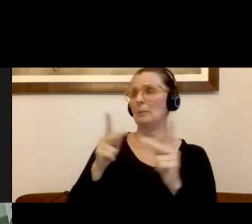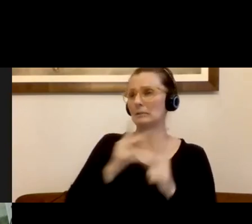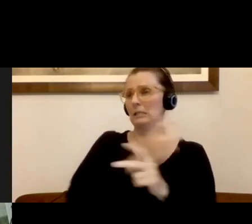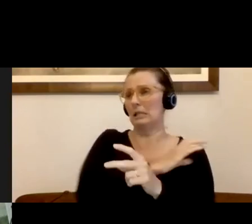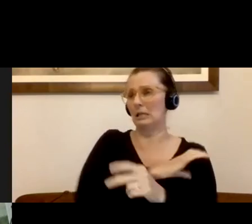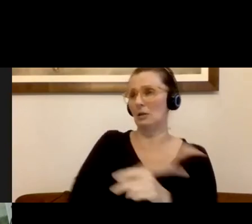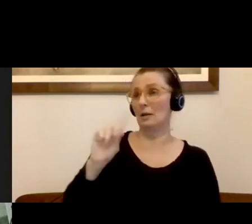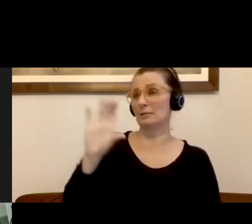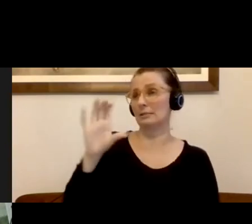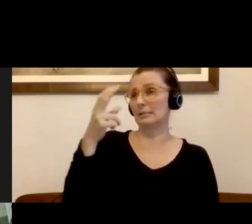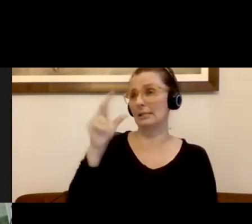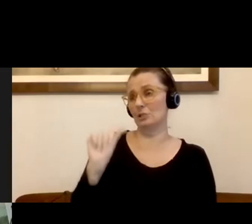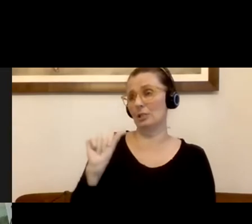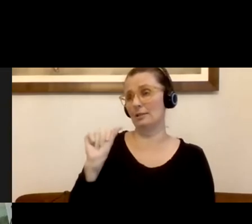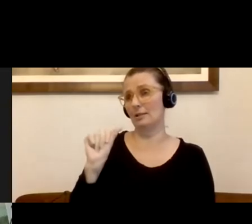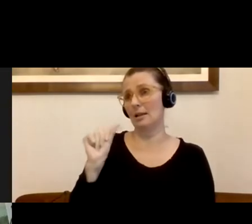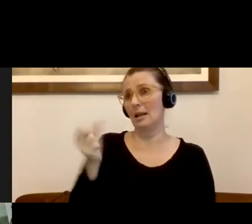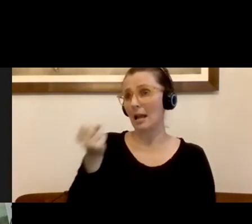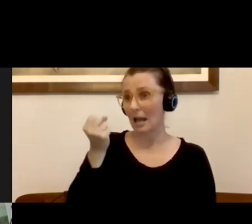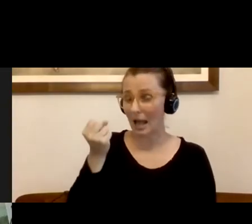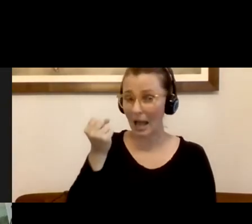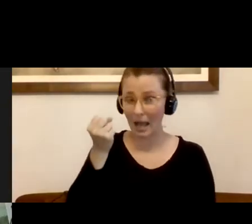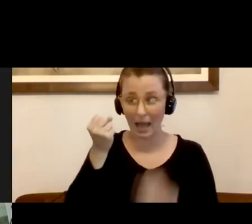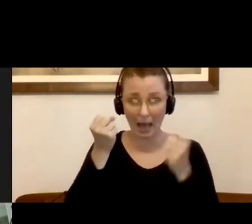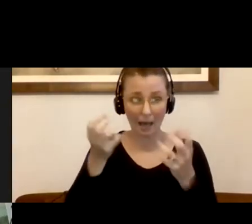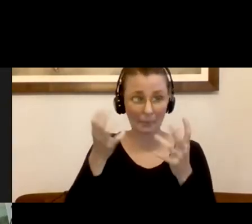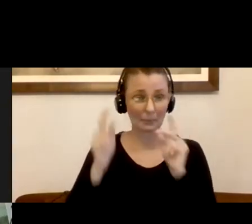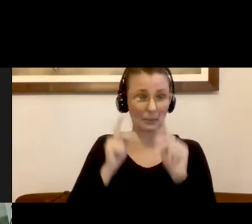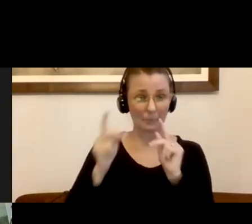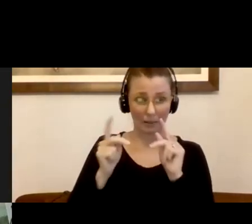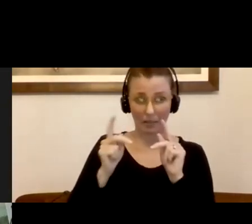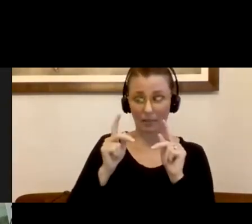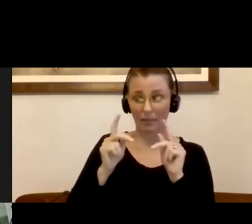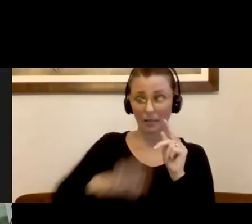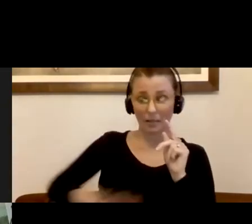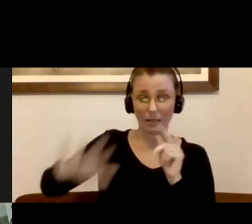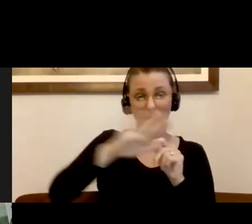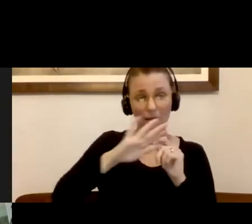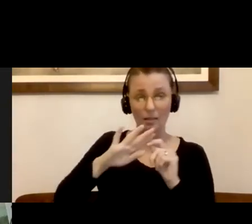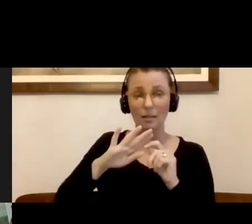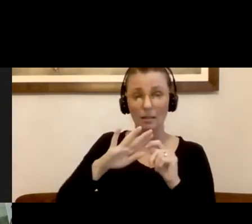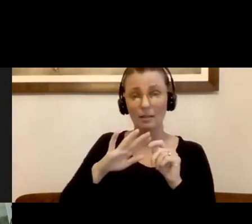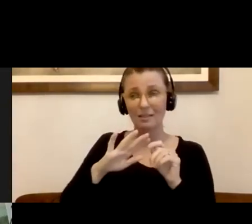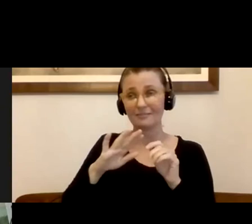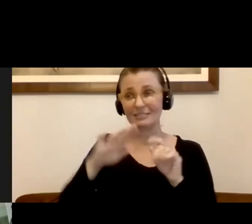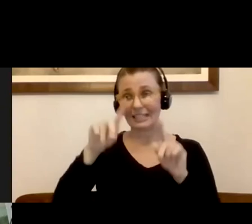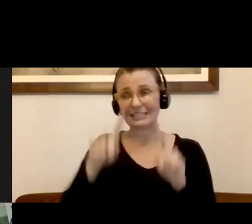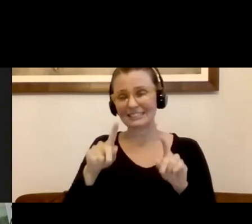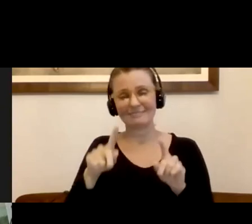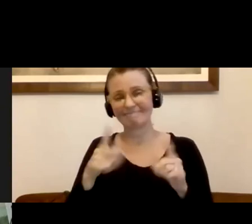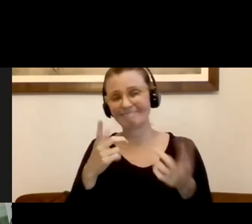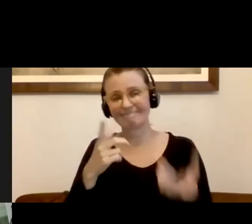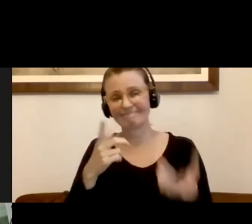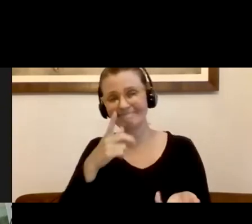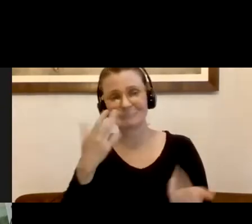many have been tested outside in the whole general population, because a lot of those tests were done in different ways. We